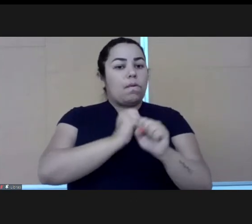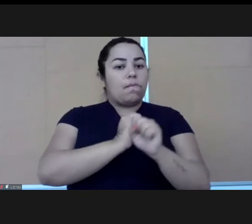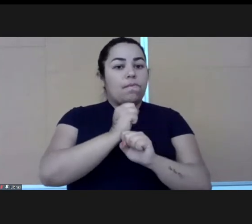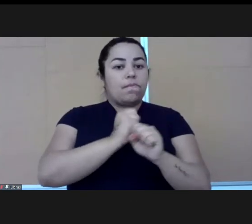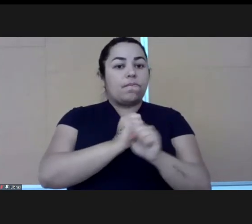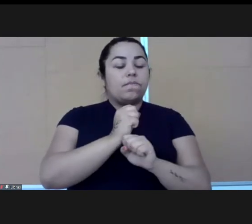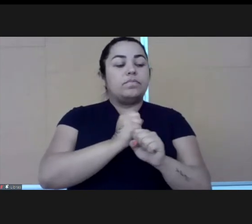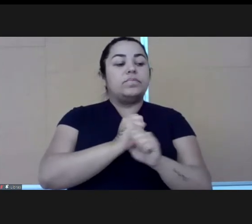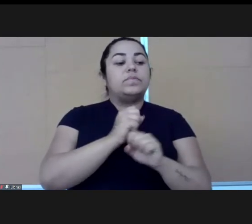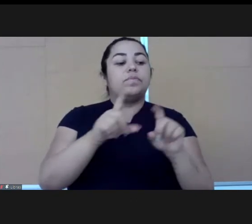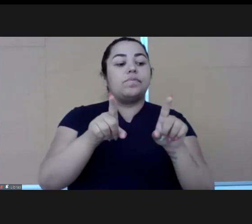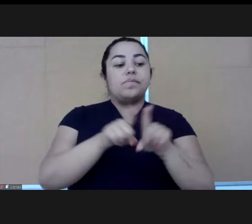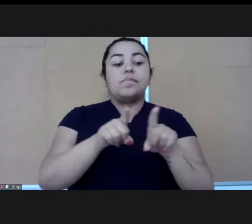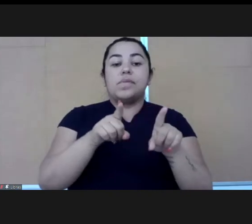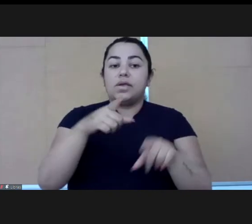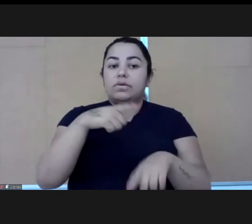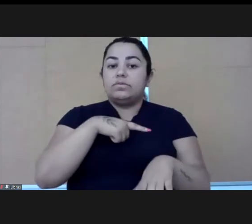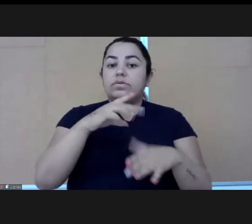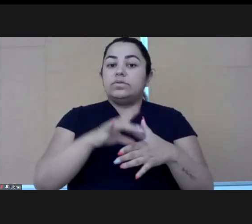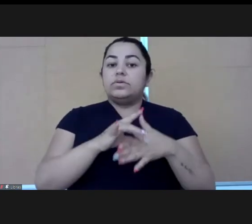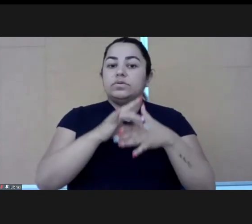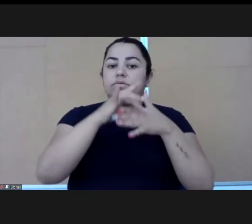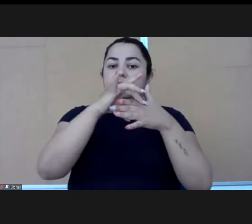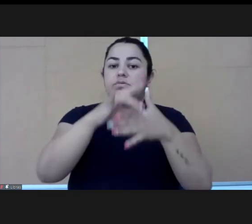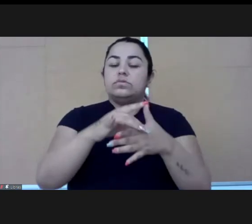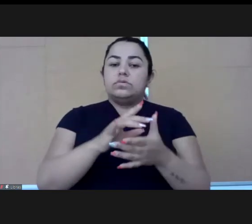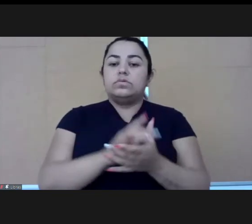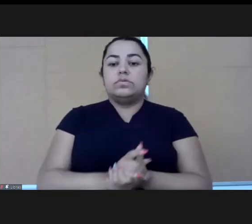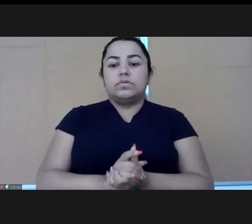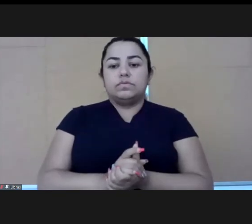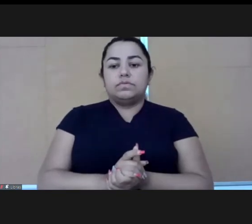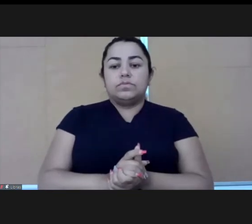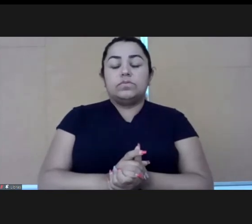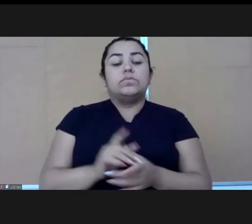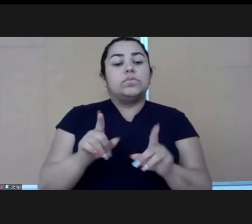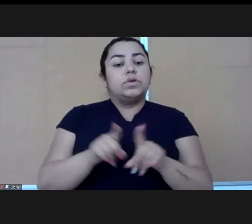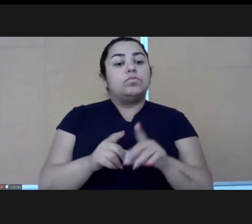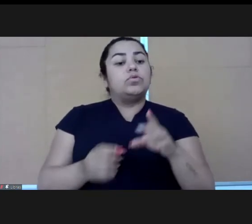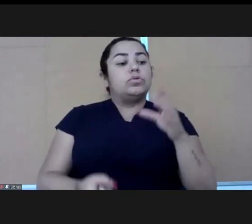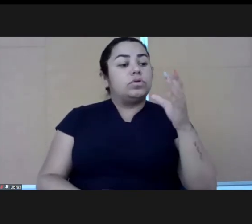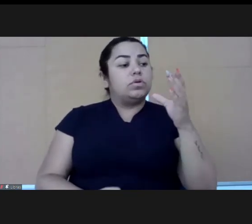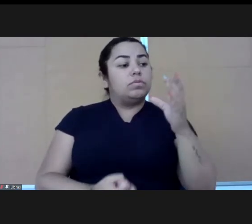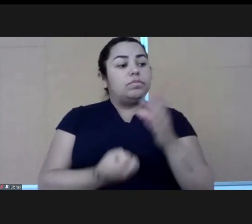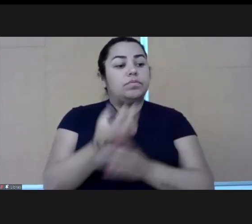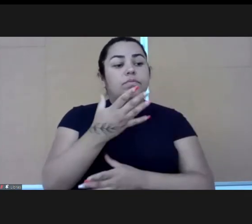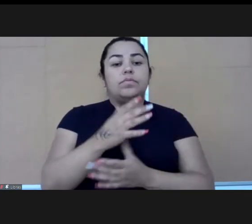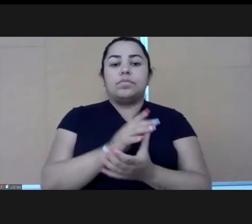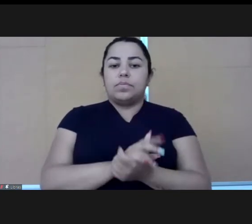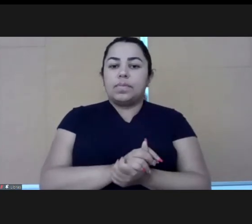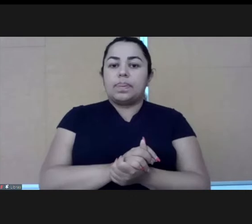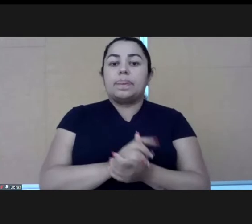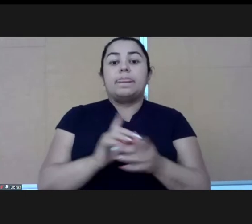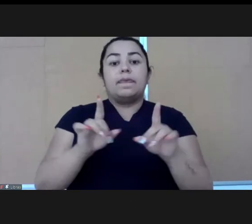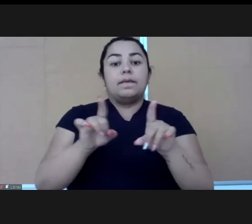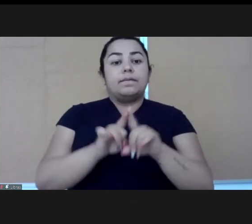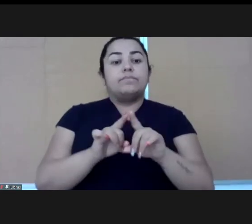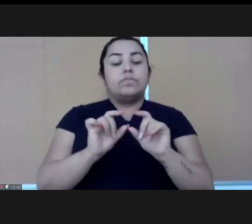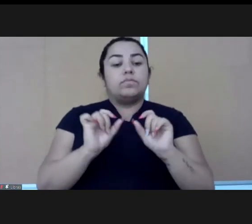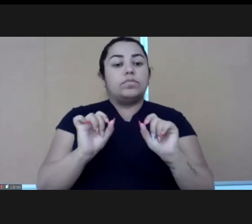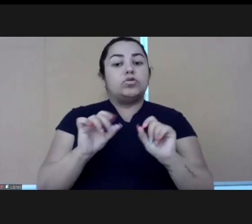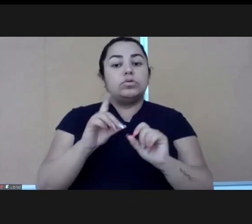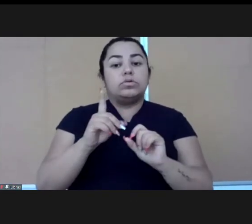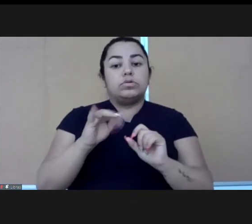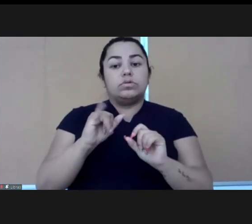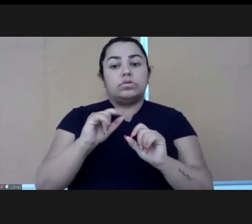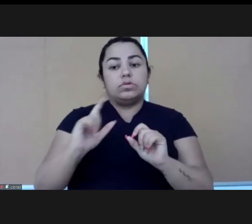and create a sustainable platform. Digital transformation also breaks down that void that is